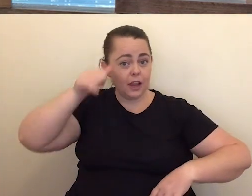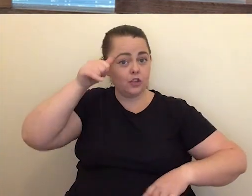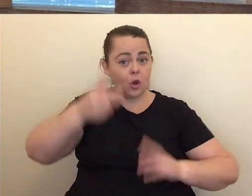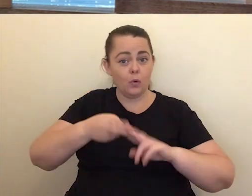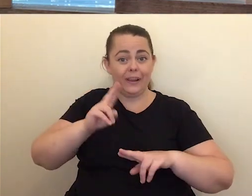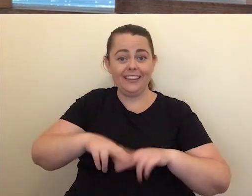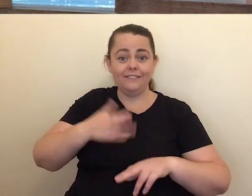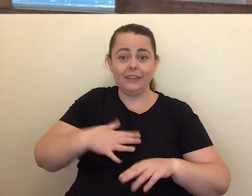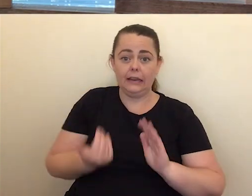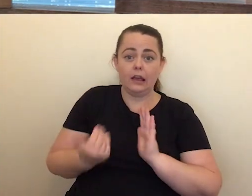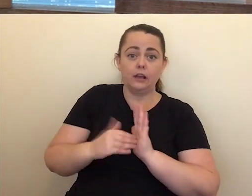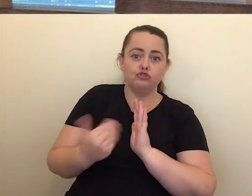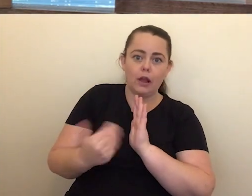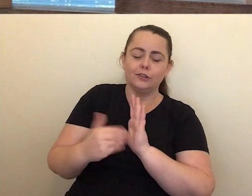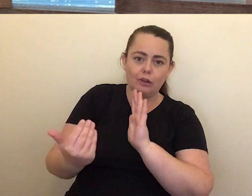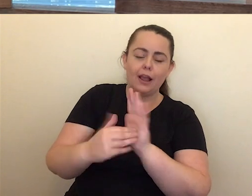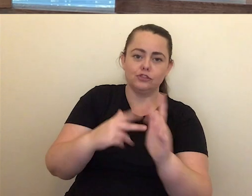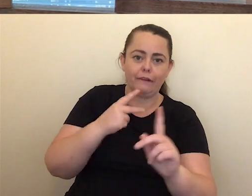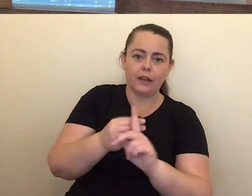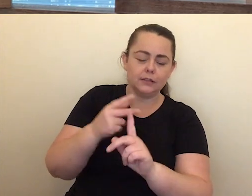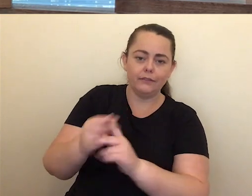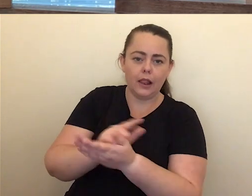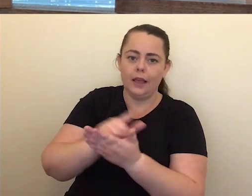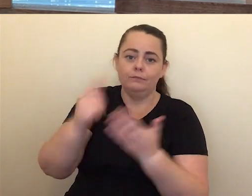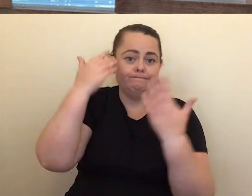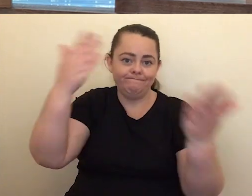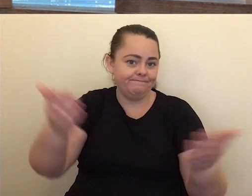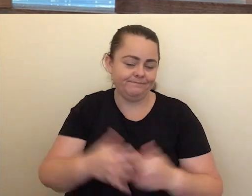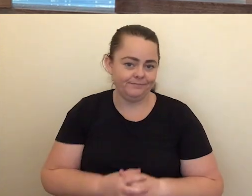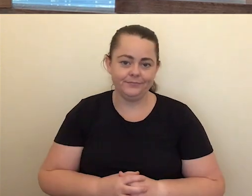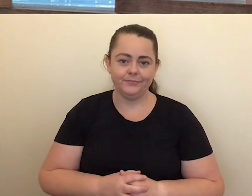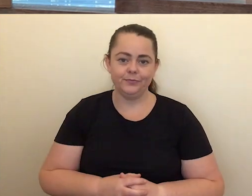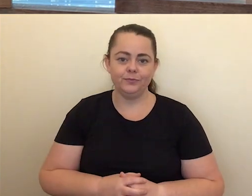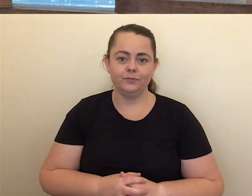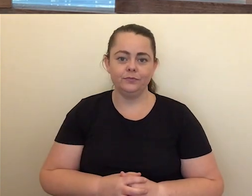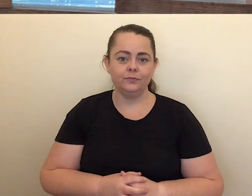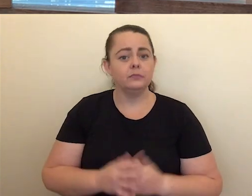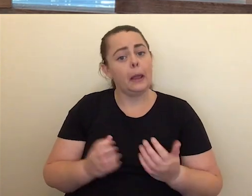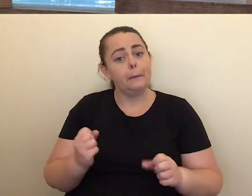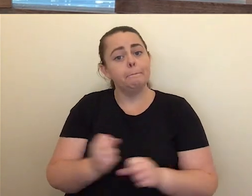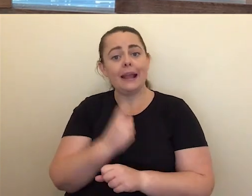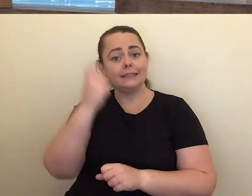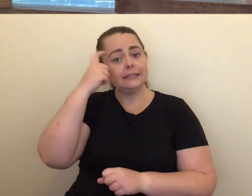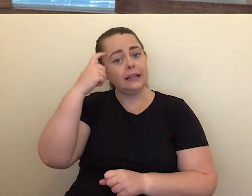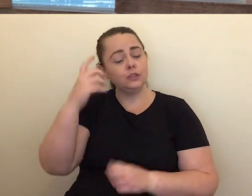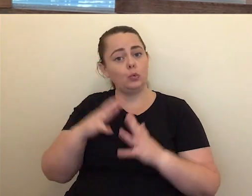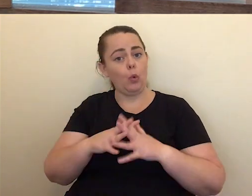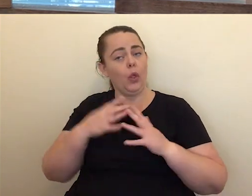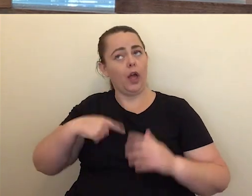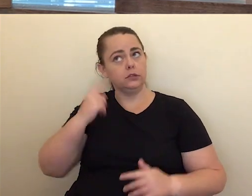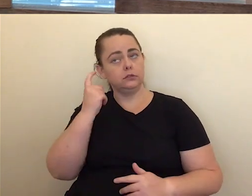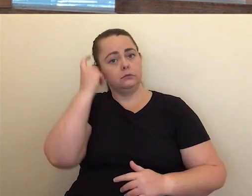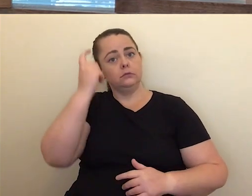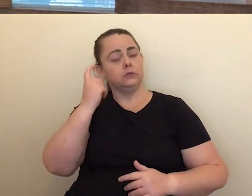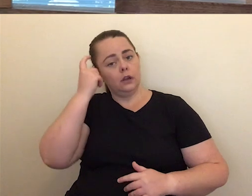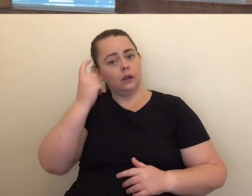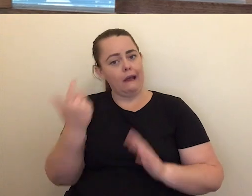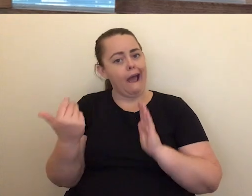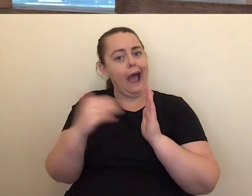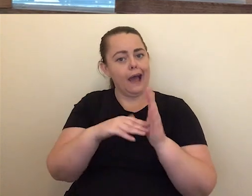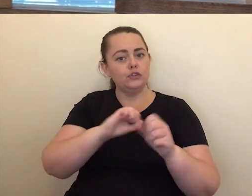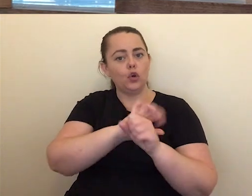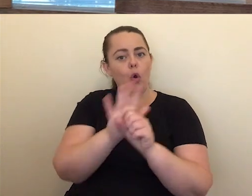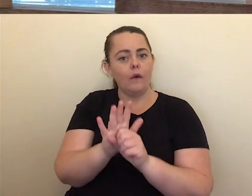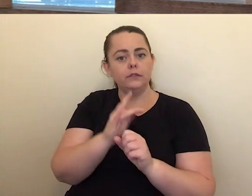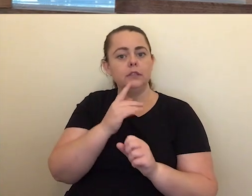vaccinations. So it does make sense from a public health perspective to consider a COVID vaccine on the National